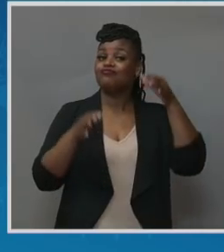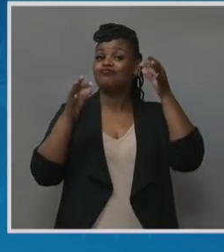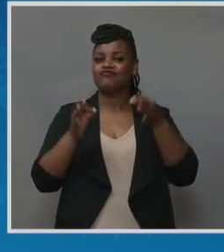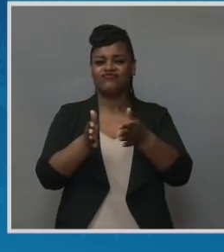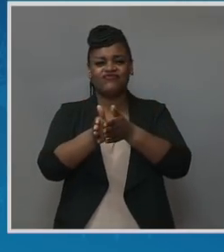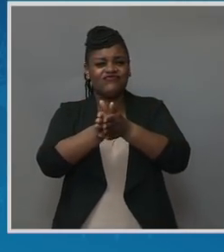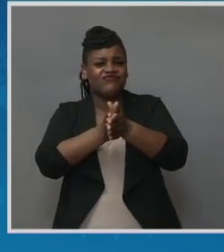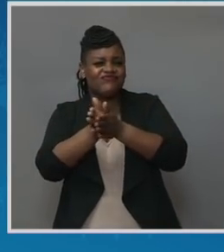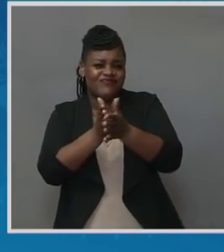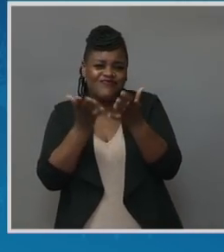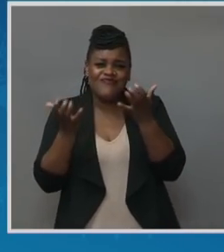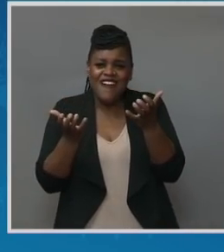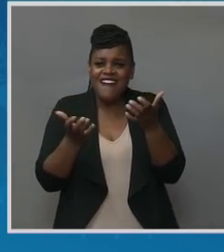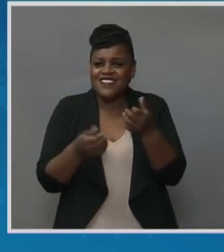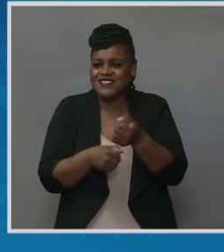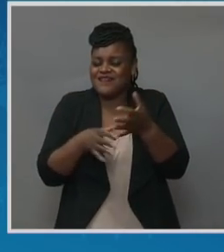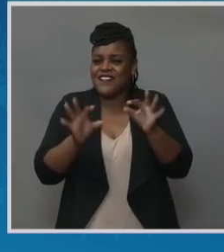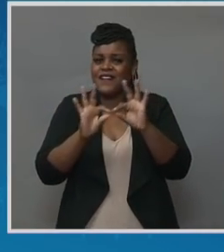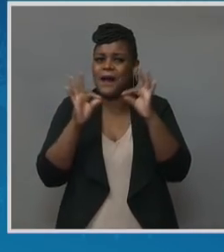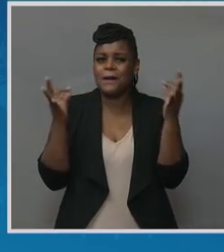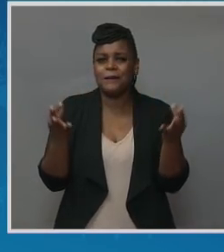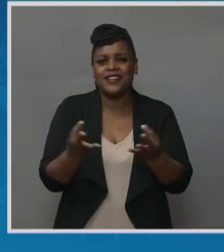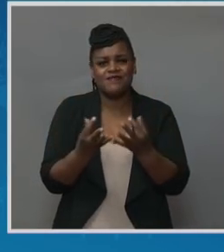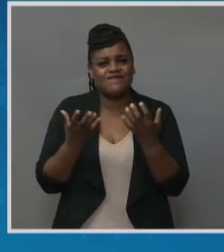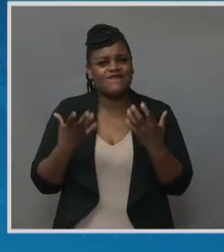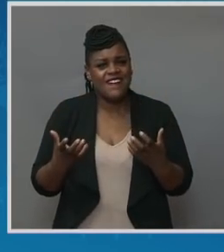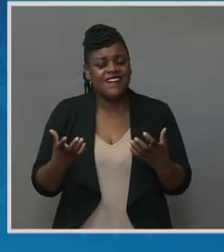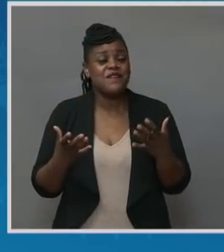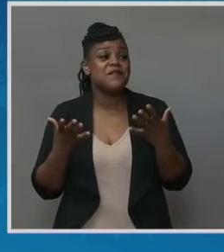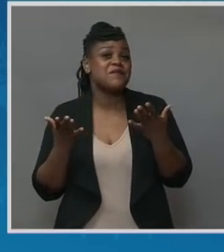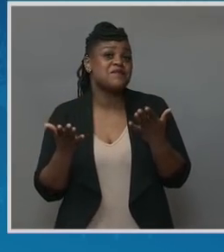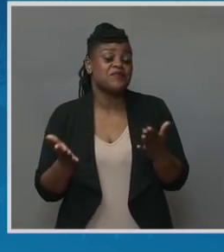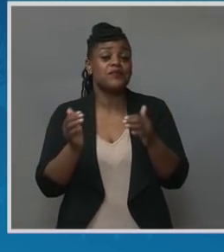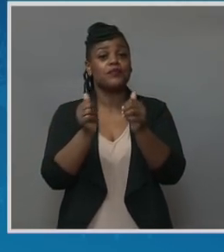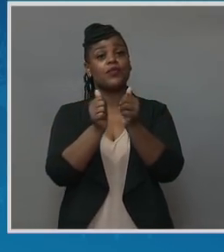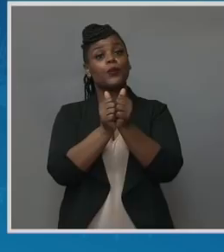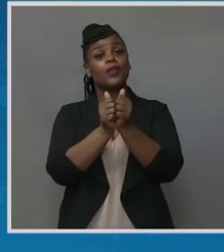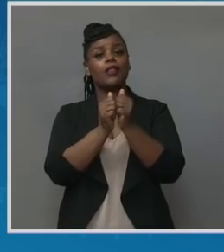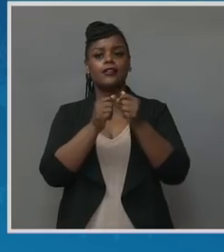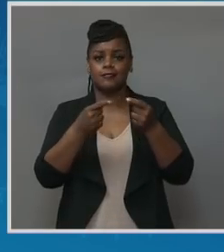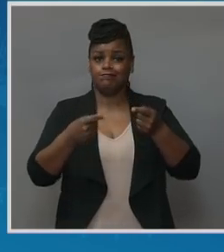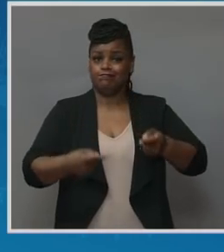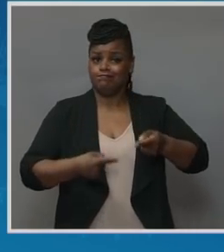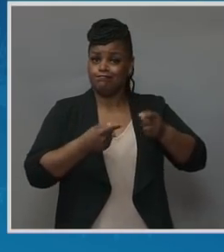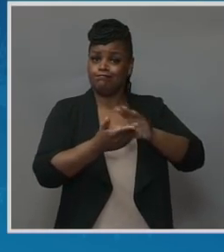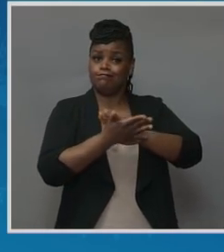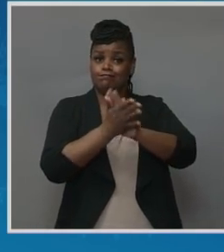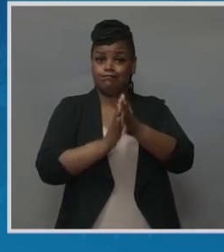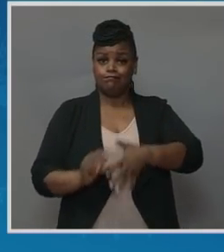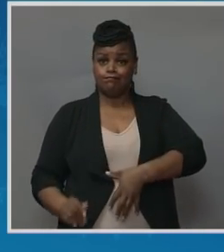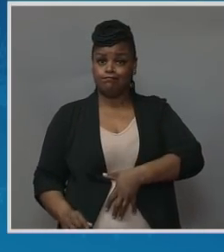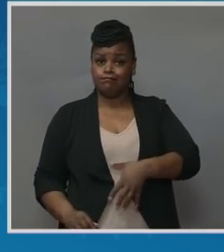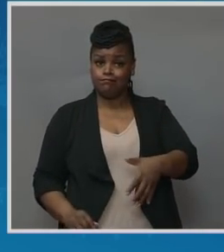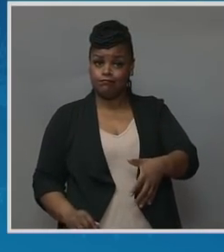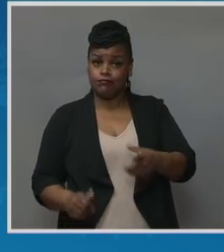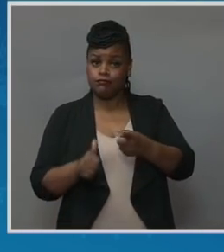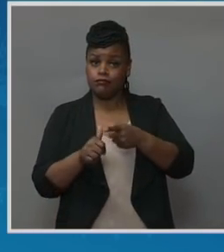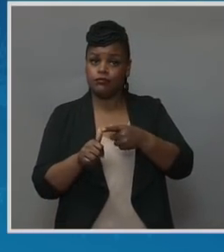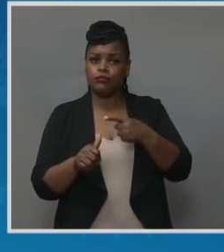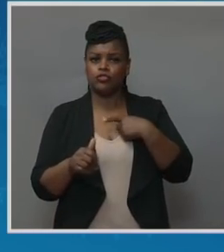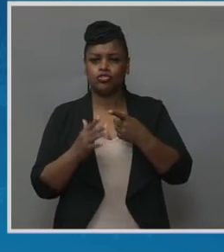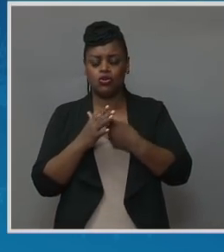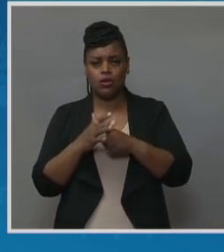our family. And so, with infertility struggles in the beginning, we continued to continue